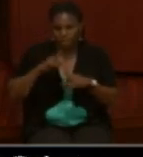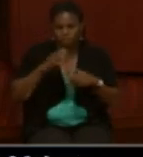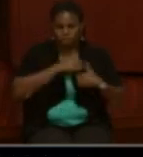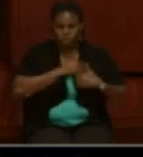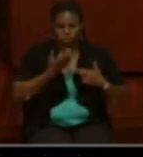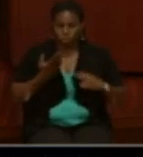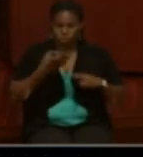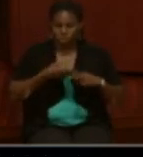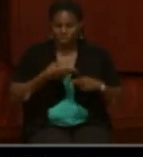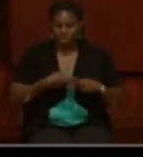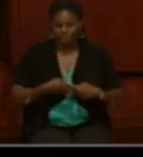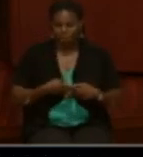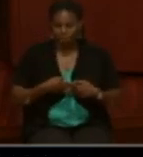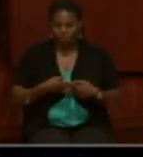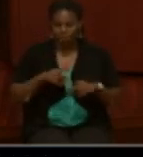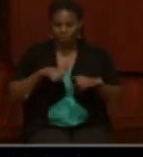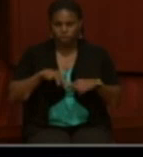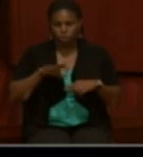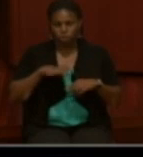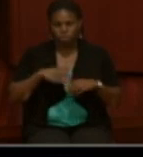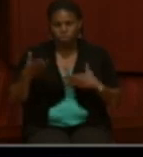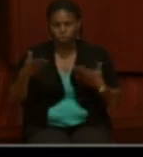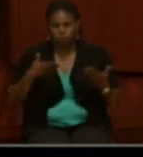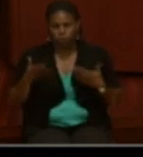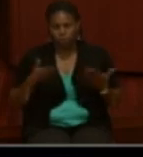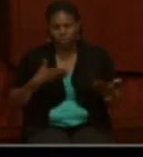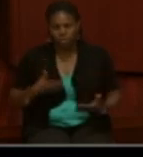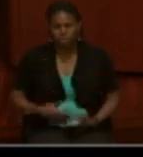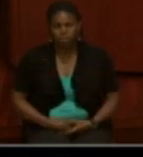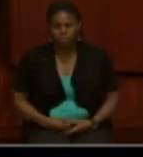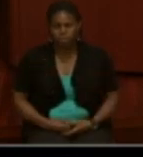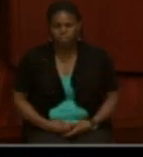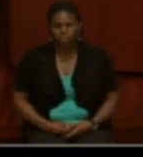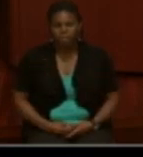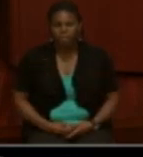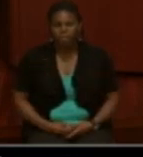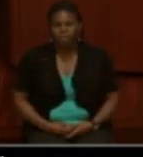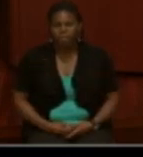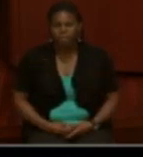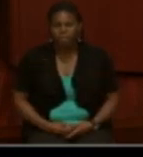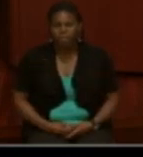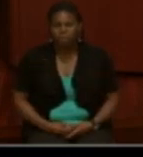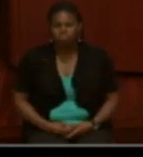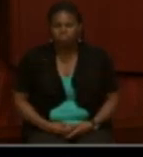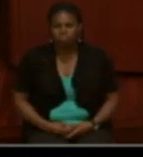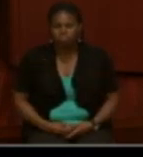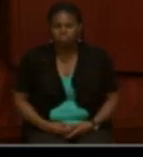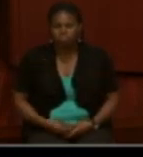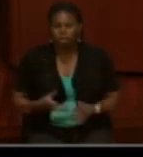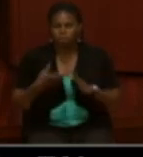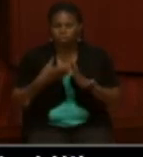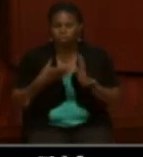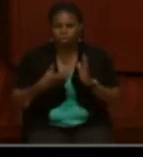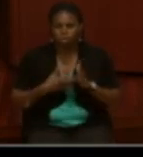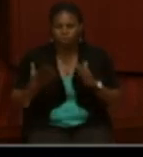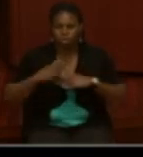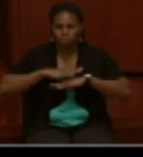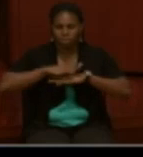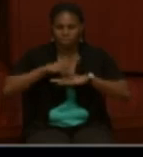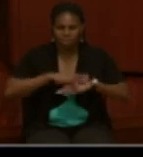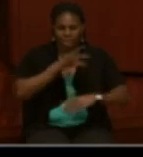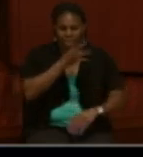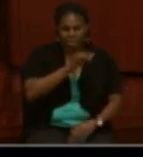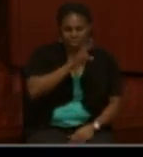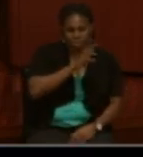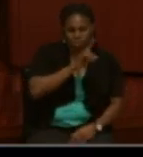they're applying based on their service. There's a register of deaths of U.S. colored troops from 1861 to 1865.